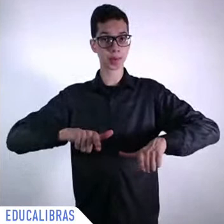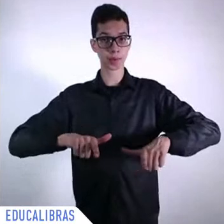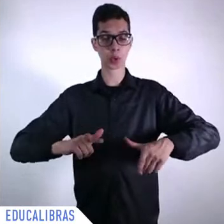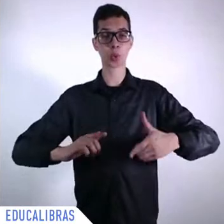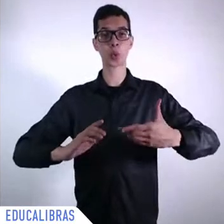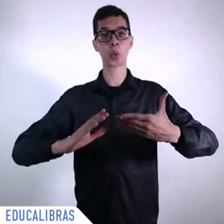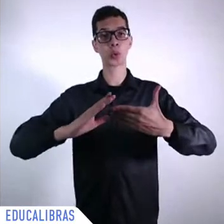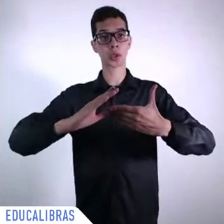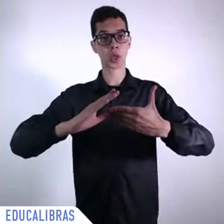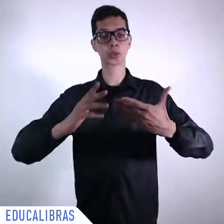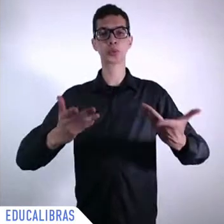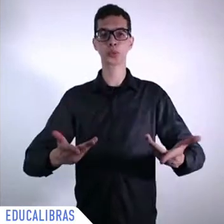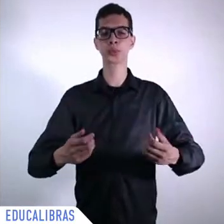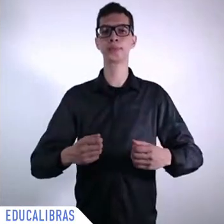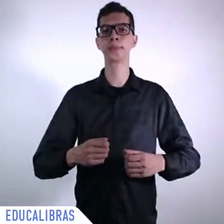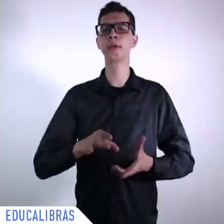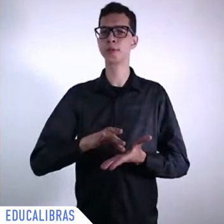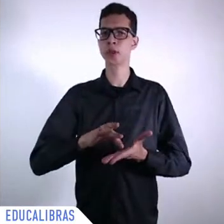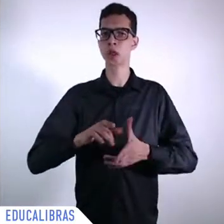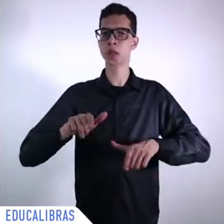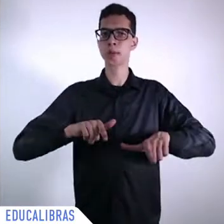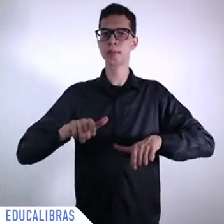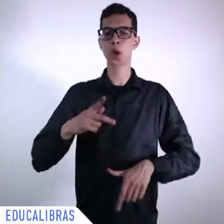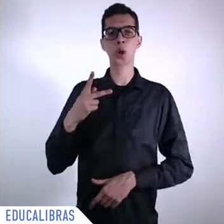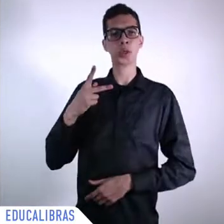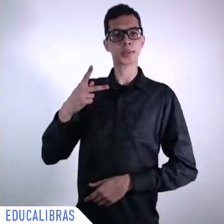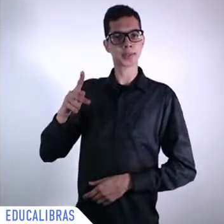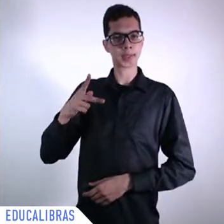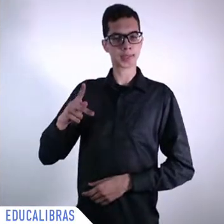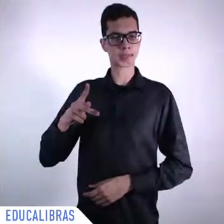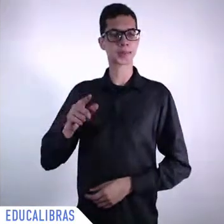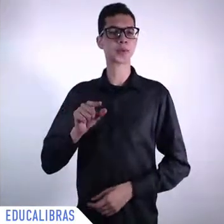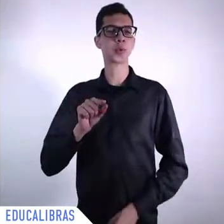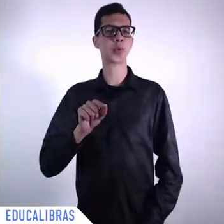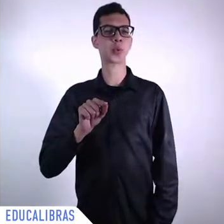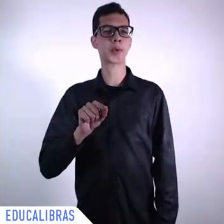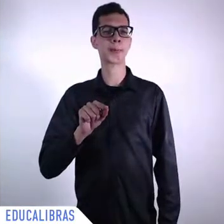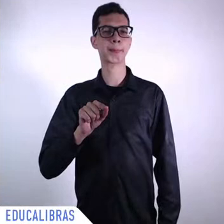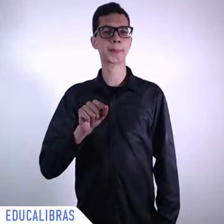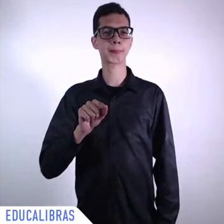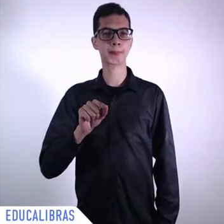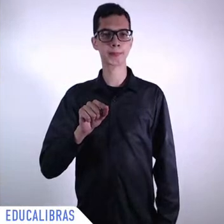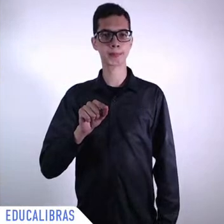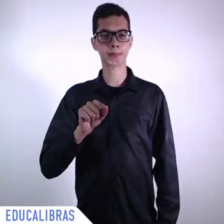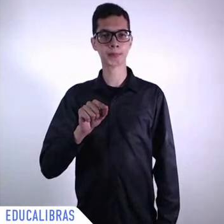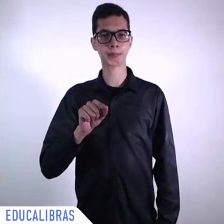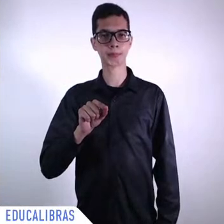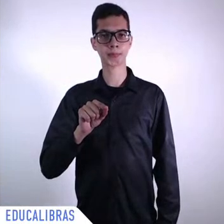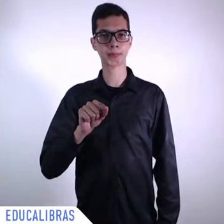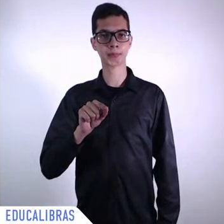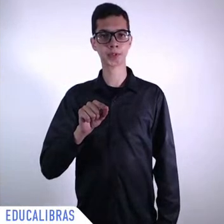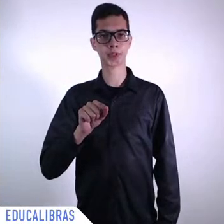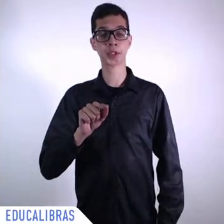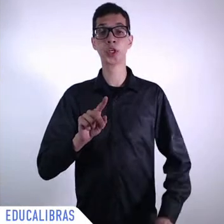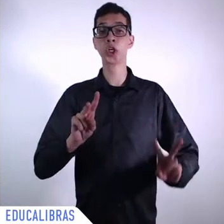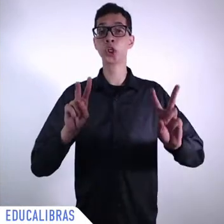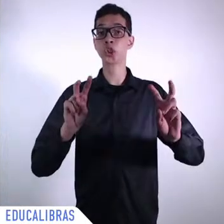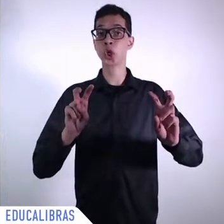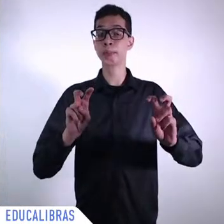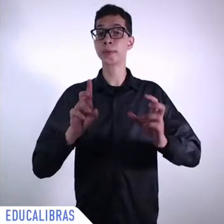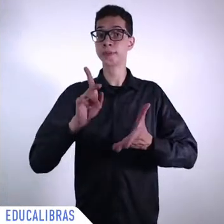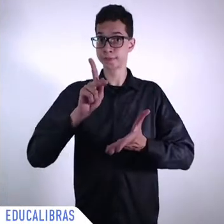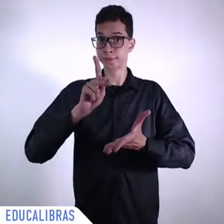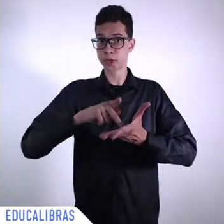into the Memory of the World program of UNESCO and I think this is quite an important achievement because